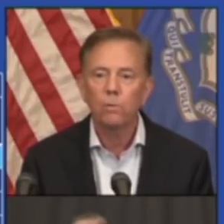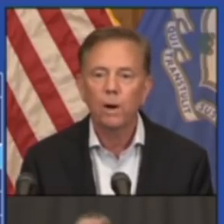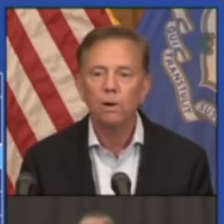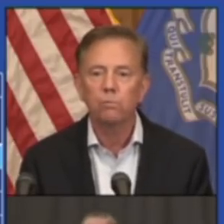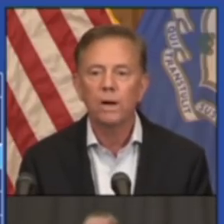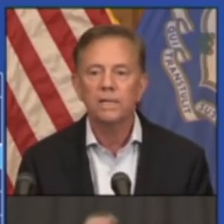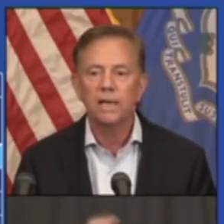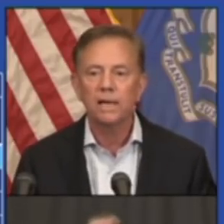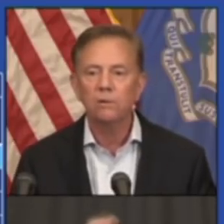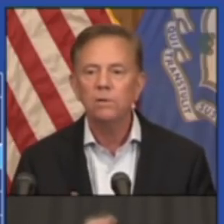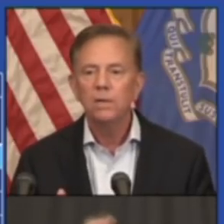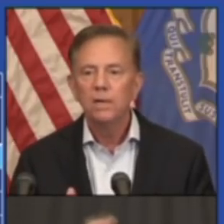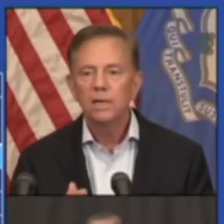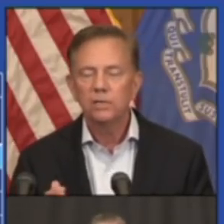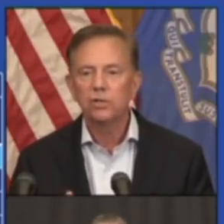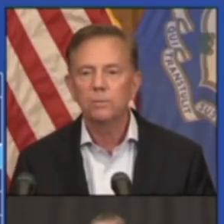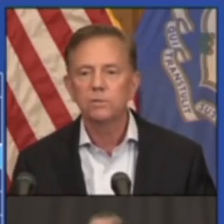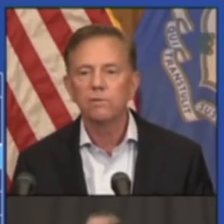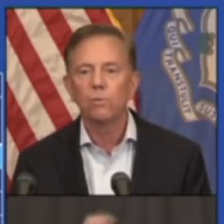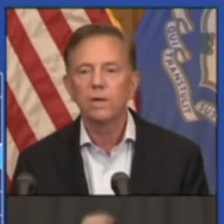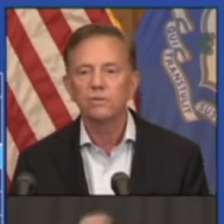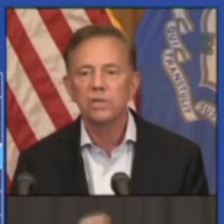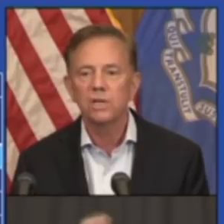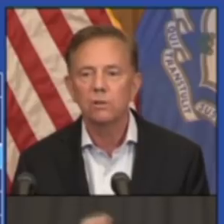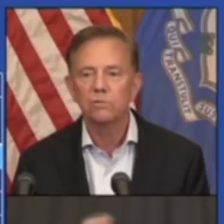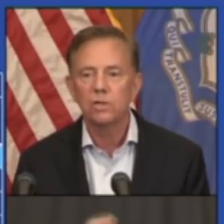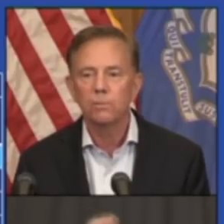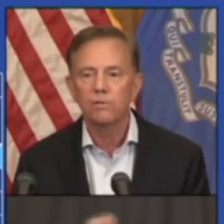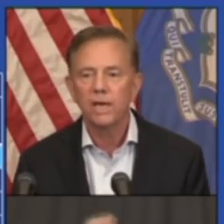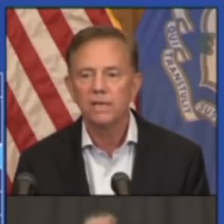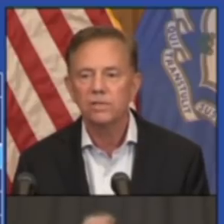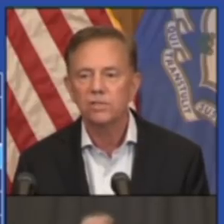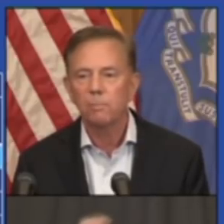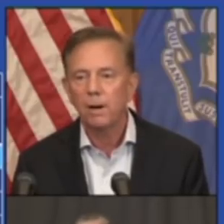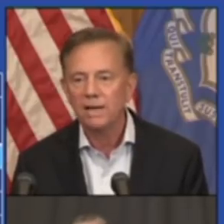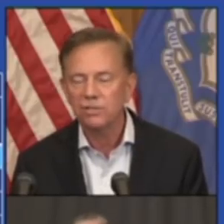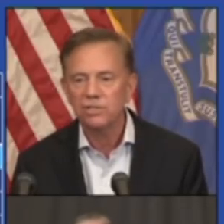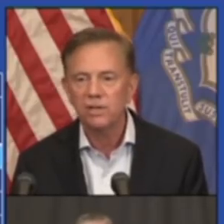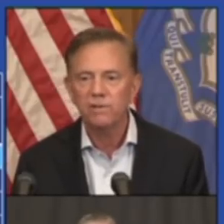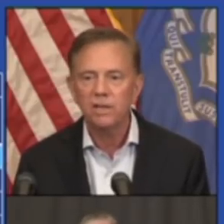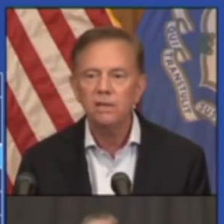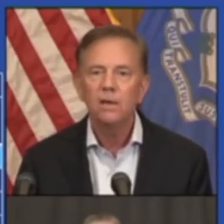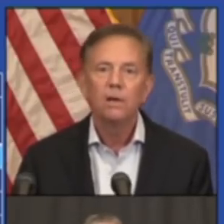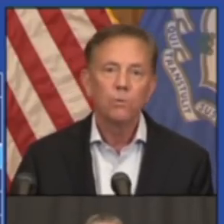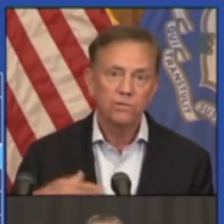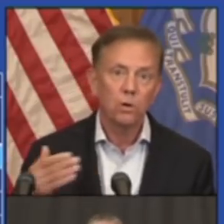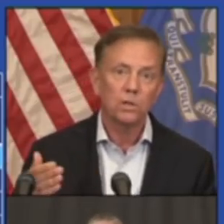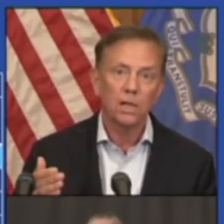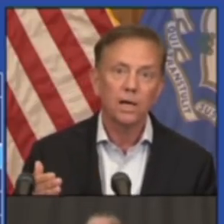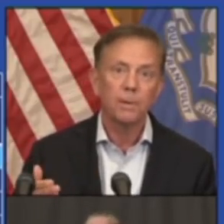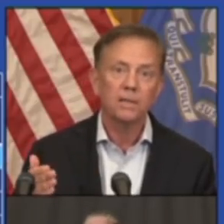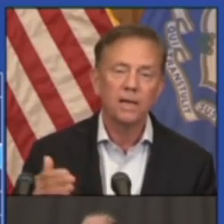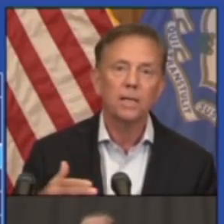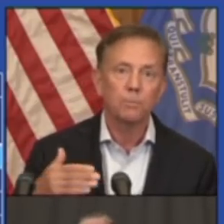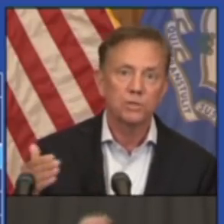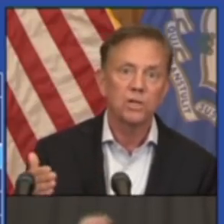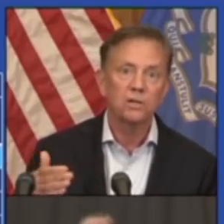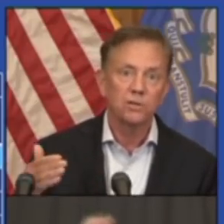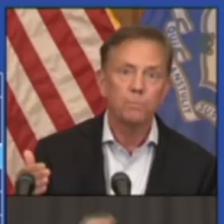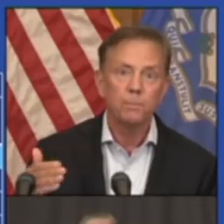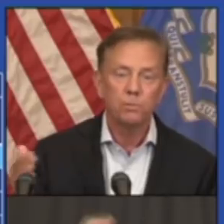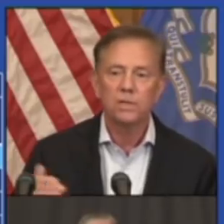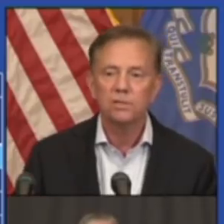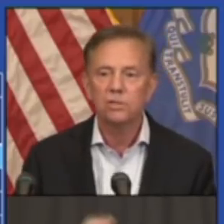very well right now in terms of where you see in those number of cases. The positivity, we've talked a lot about that, the